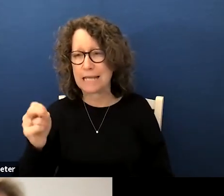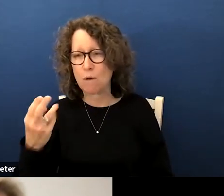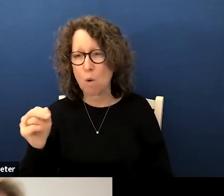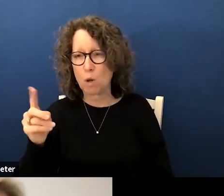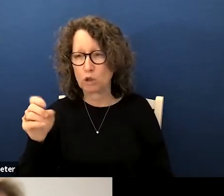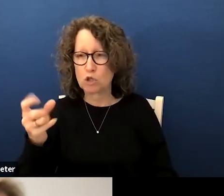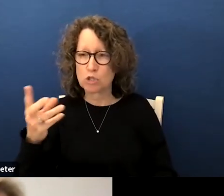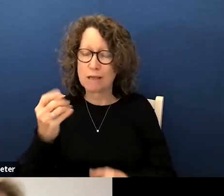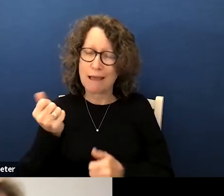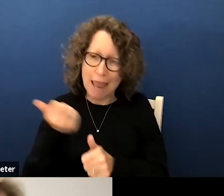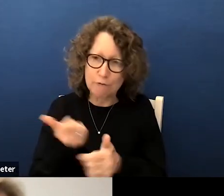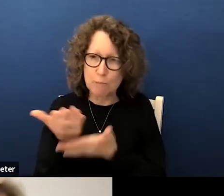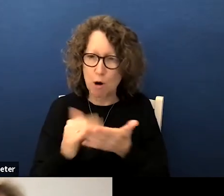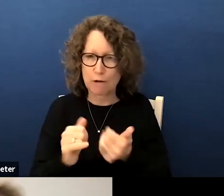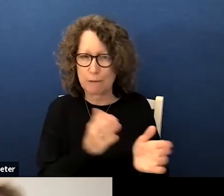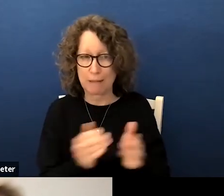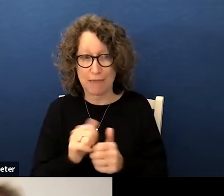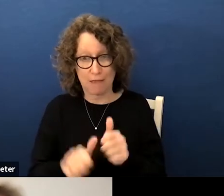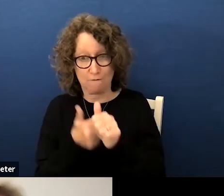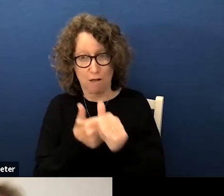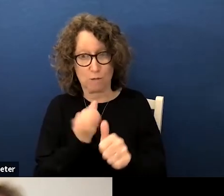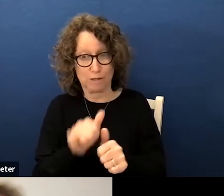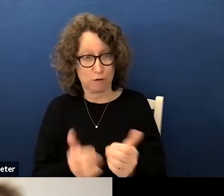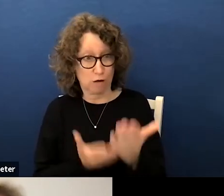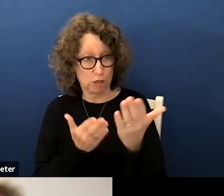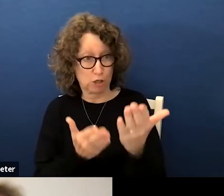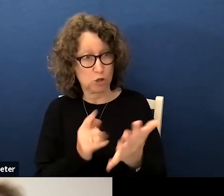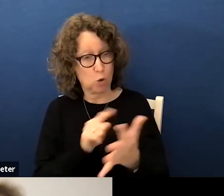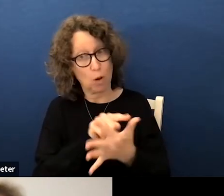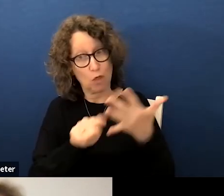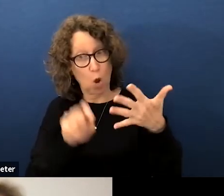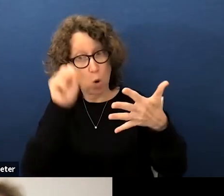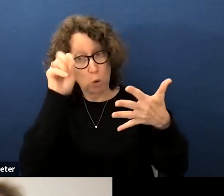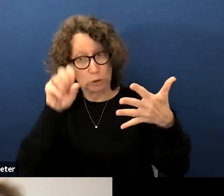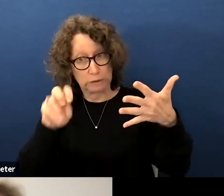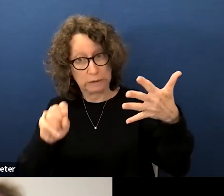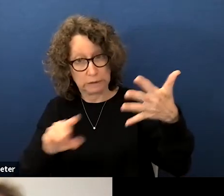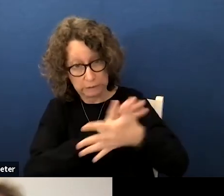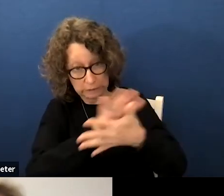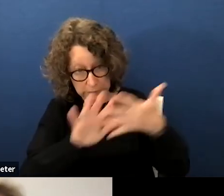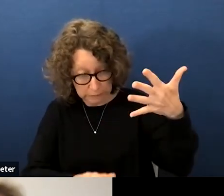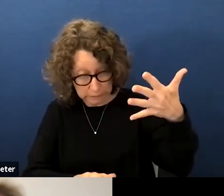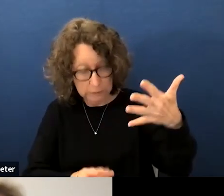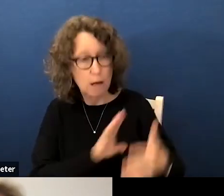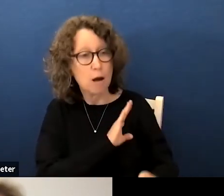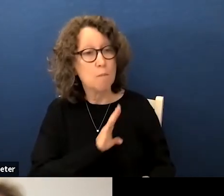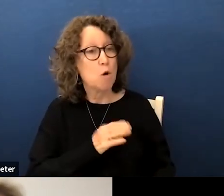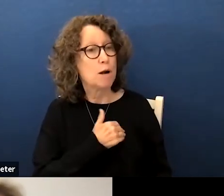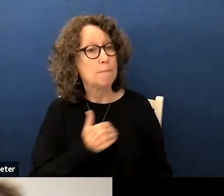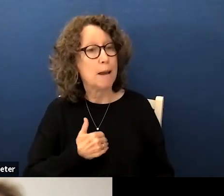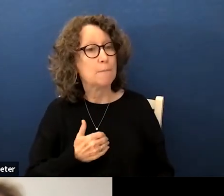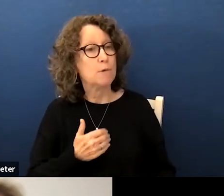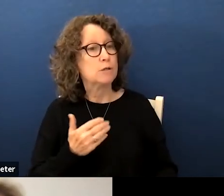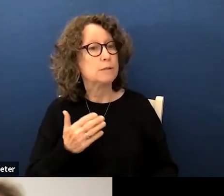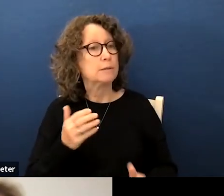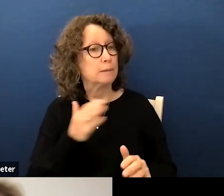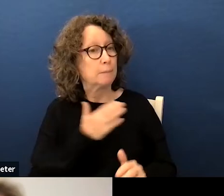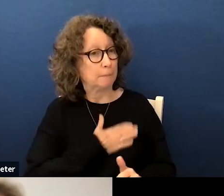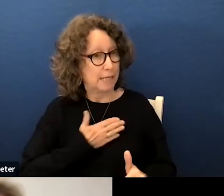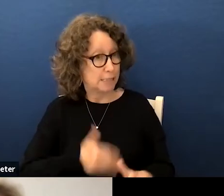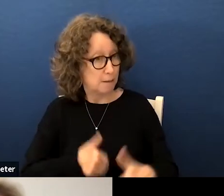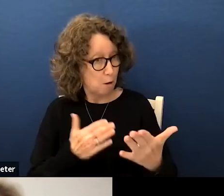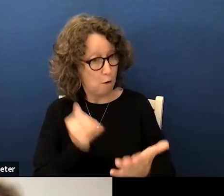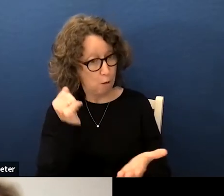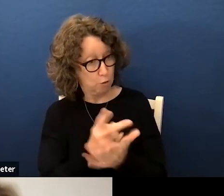follows this resolution so with those caveats in mind board members may have a motion to